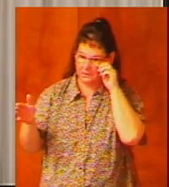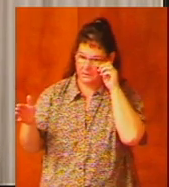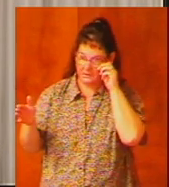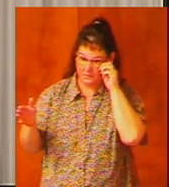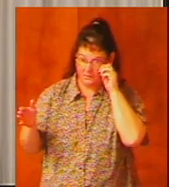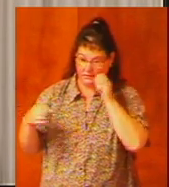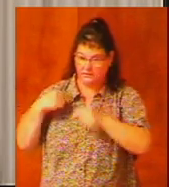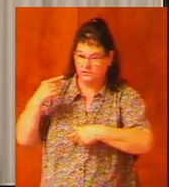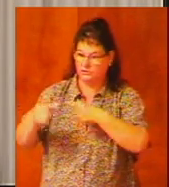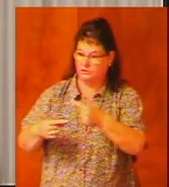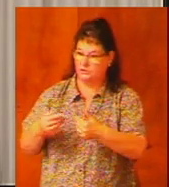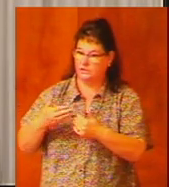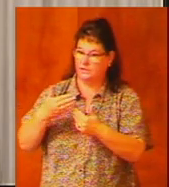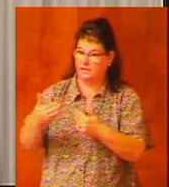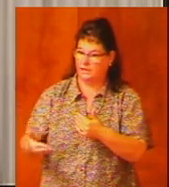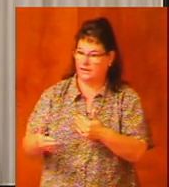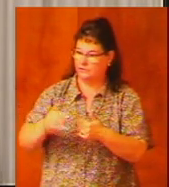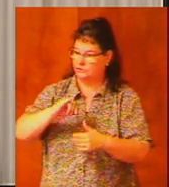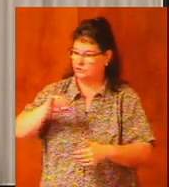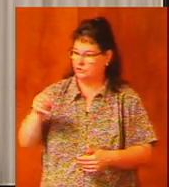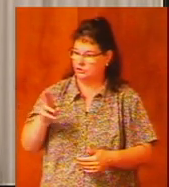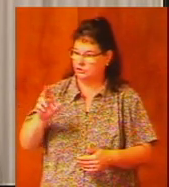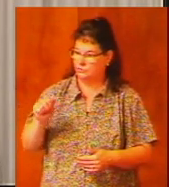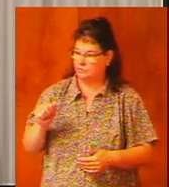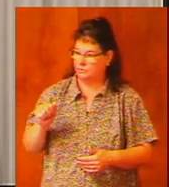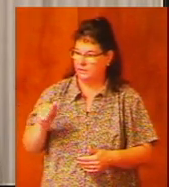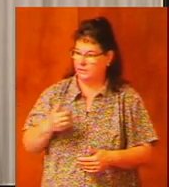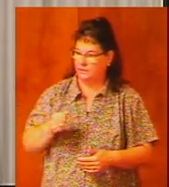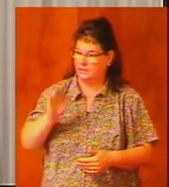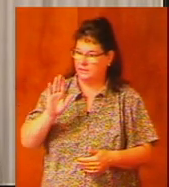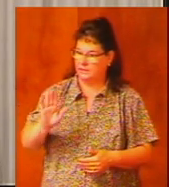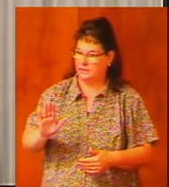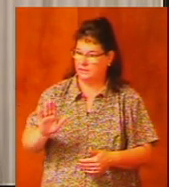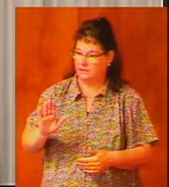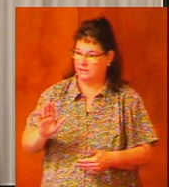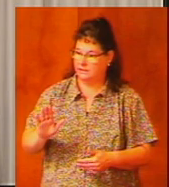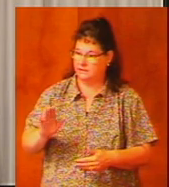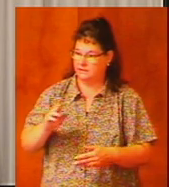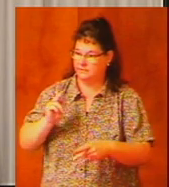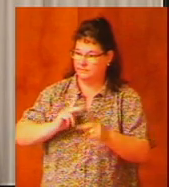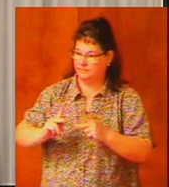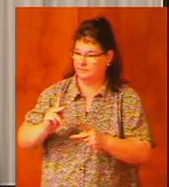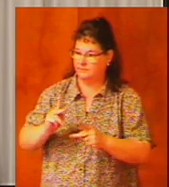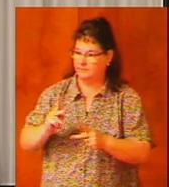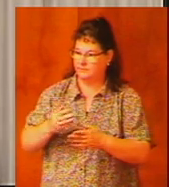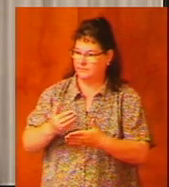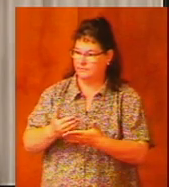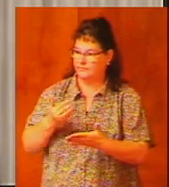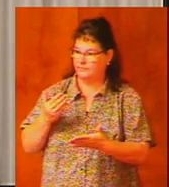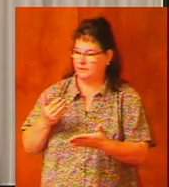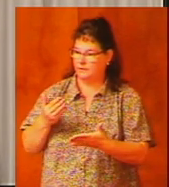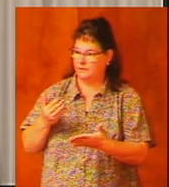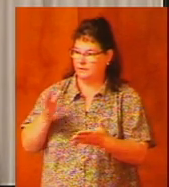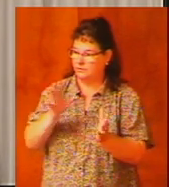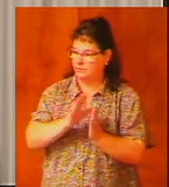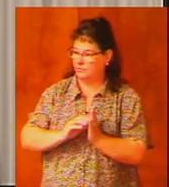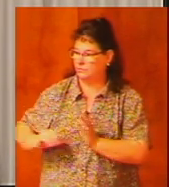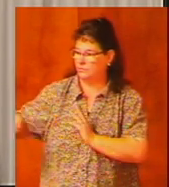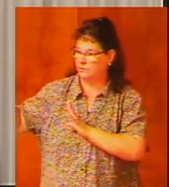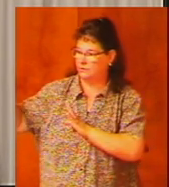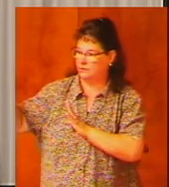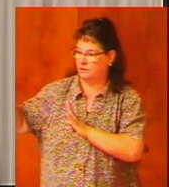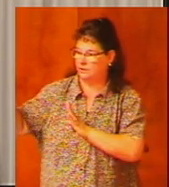that came after Joshua and his contemporaries were swept away